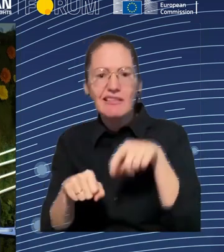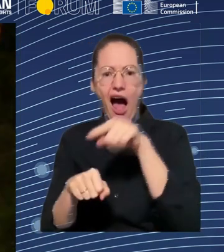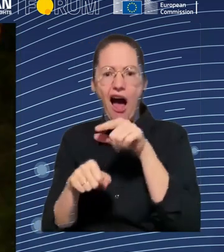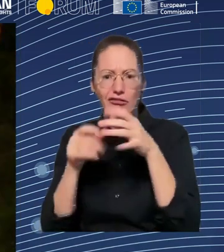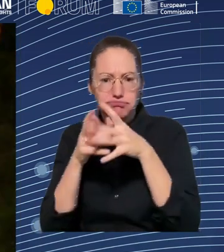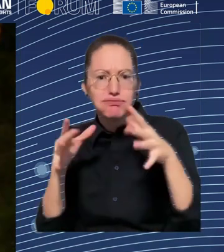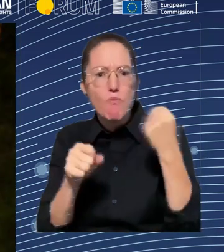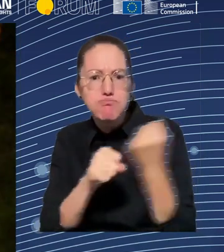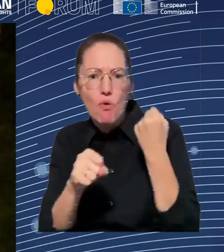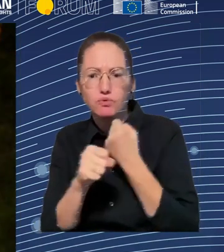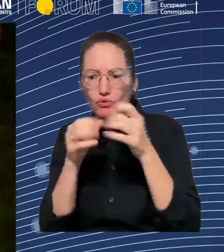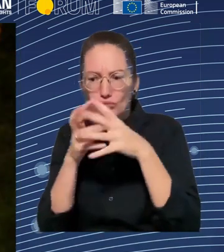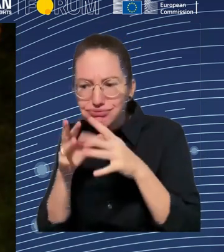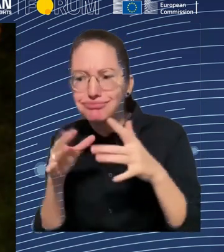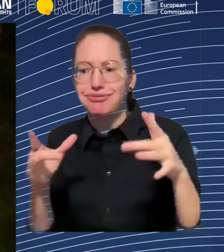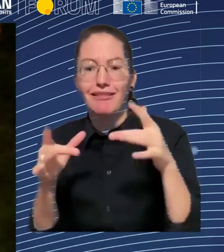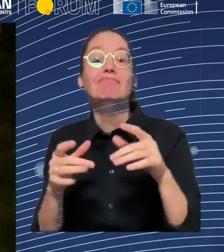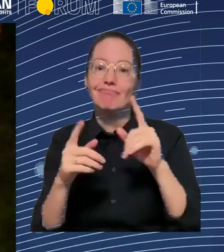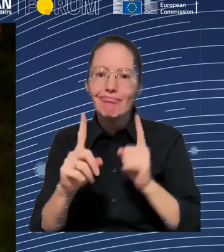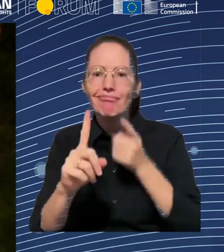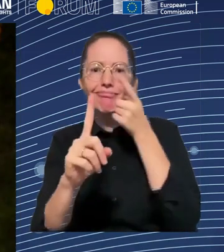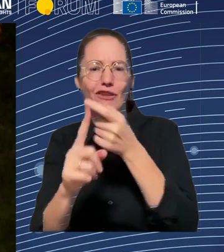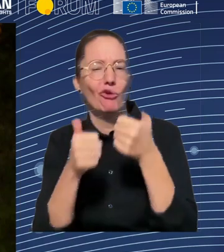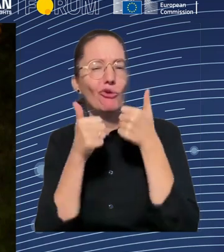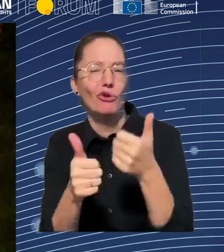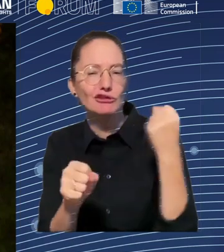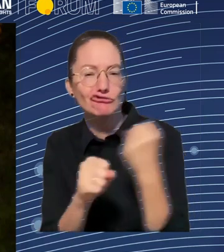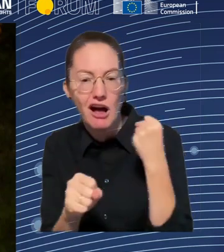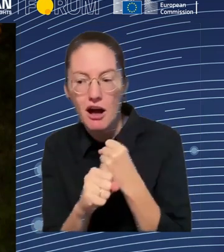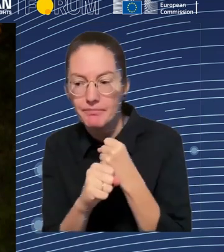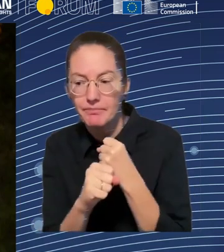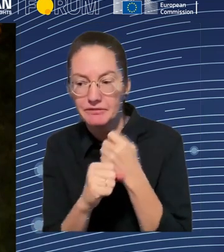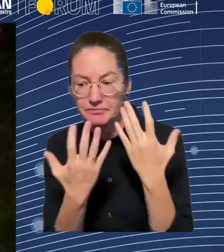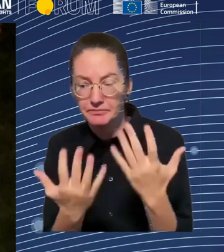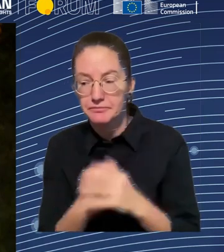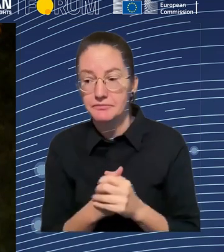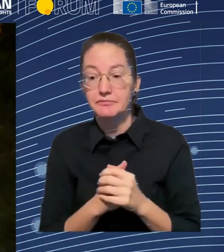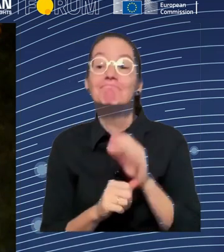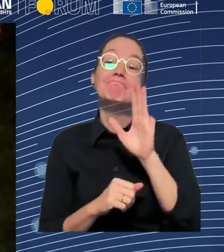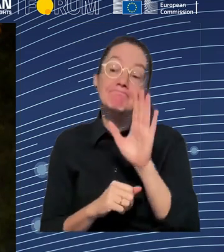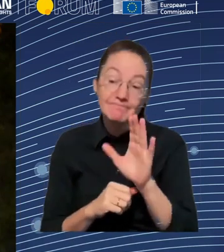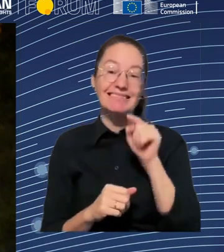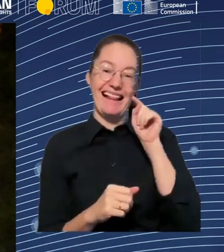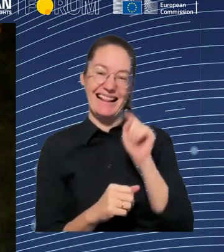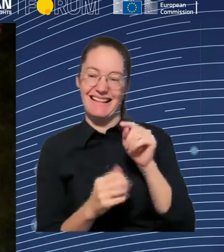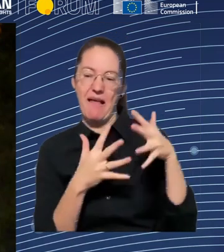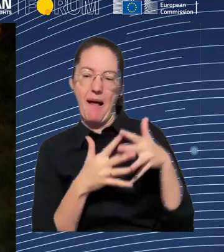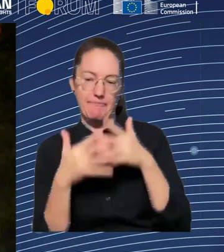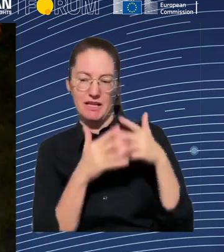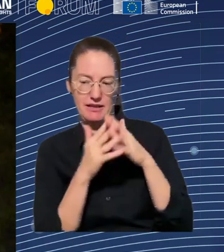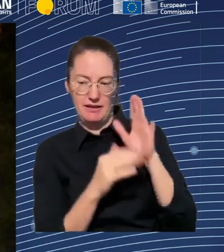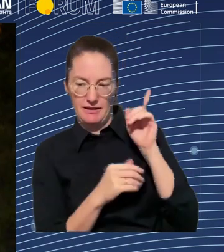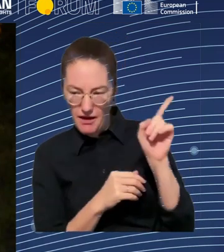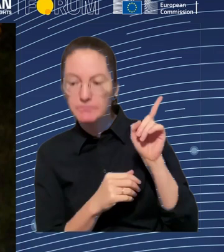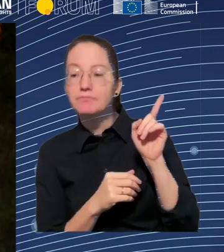point, and we have low union density, I have to tell you that in our country, the concern is much more about the potential